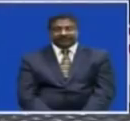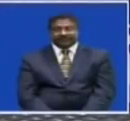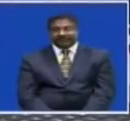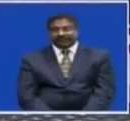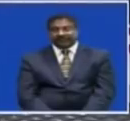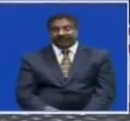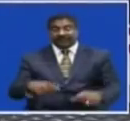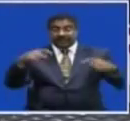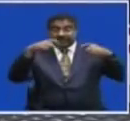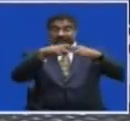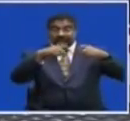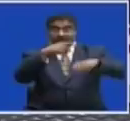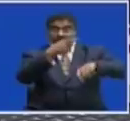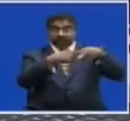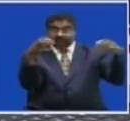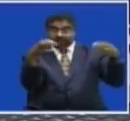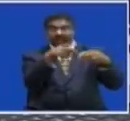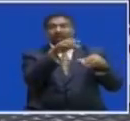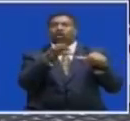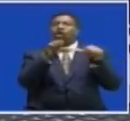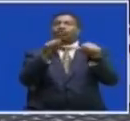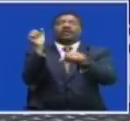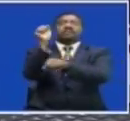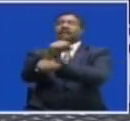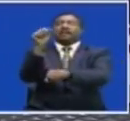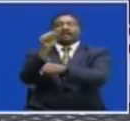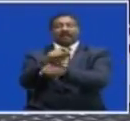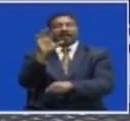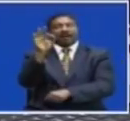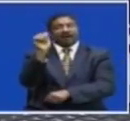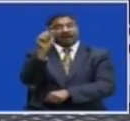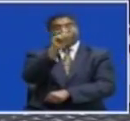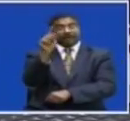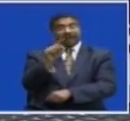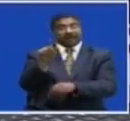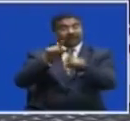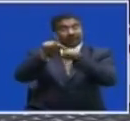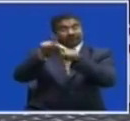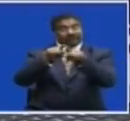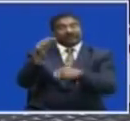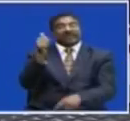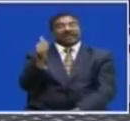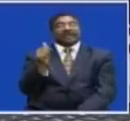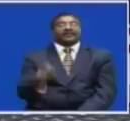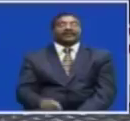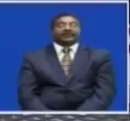And Zanako Football Club continues to dominate the FAZ-MTN Transitional Super League Stream A